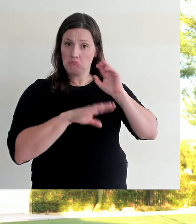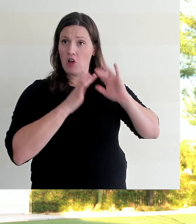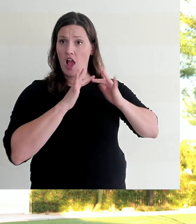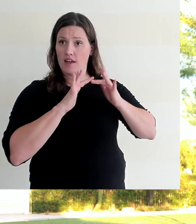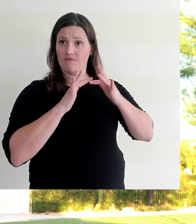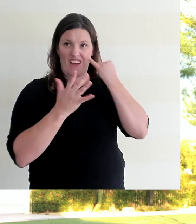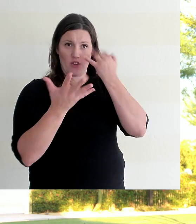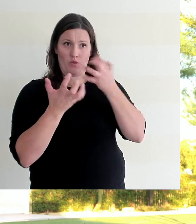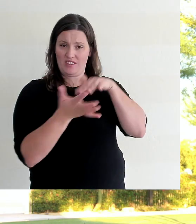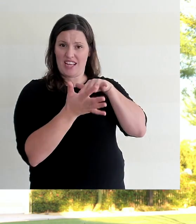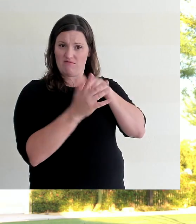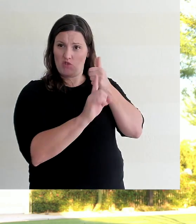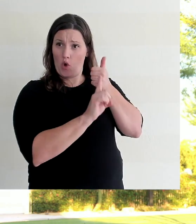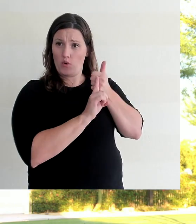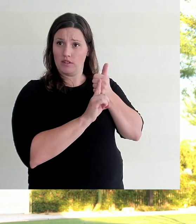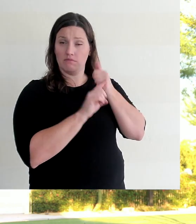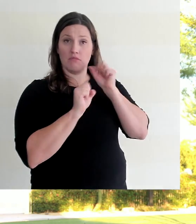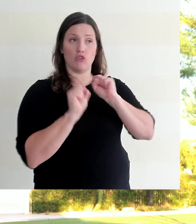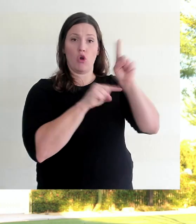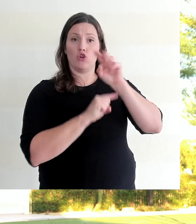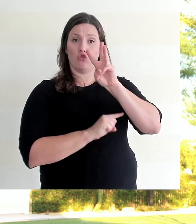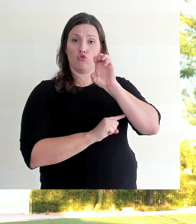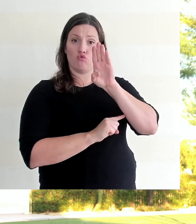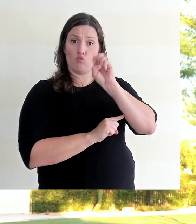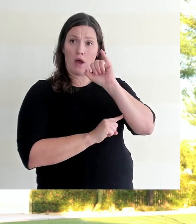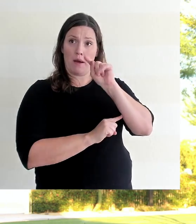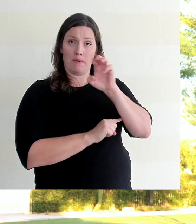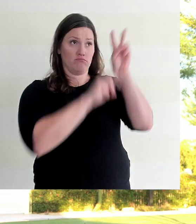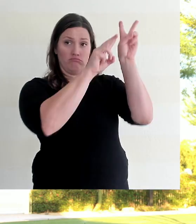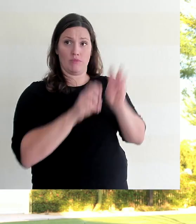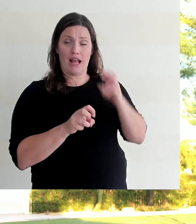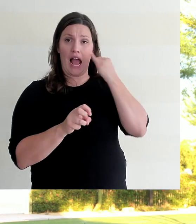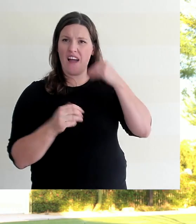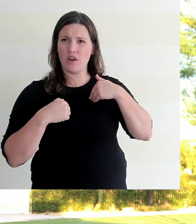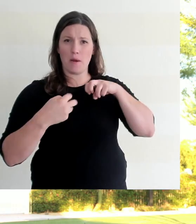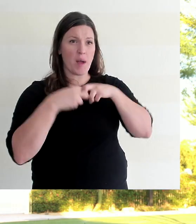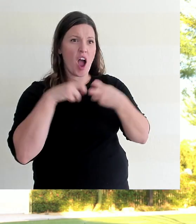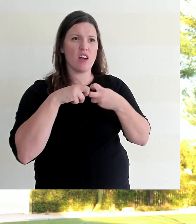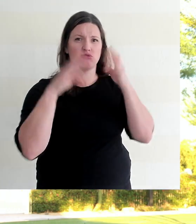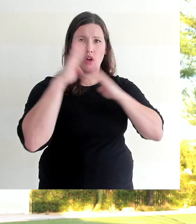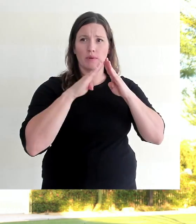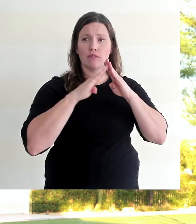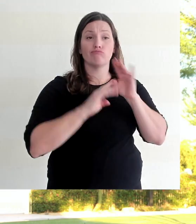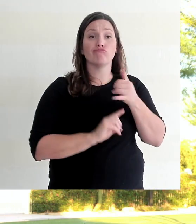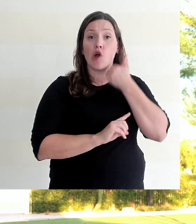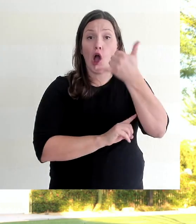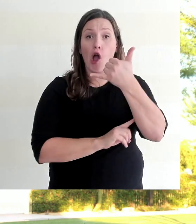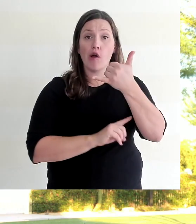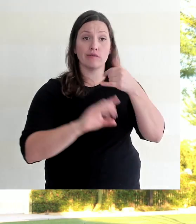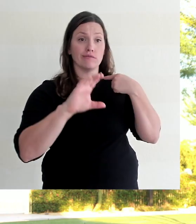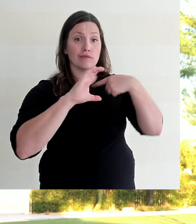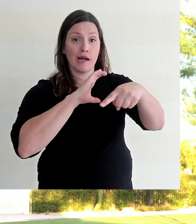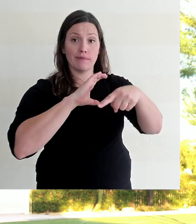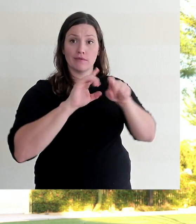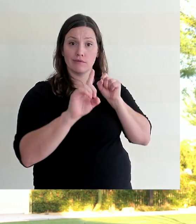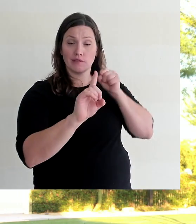go to our website and you can download those. If you have trouble with that, give me a call and I can send them to you as well. But we hope that